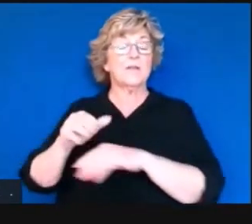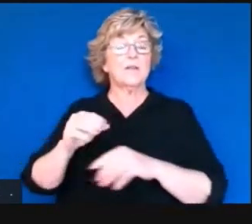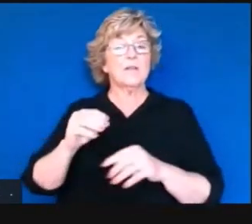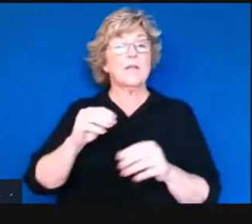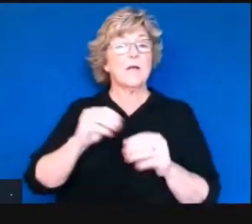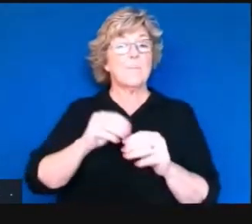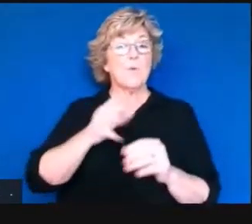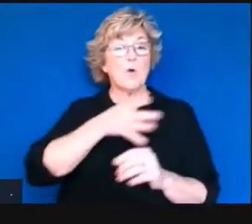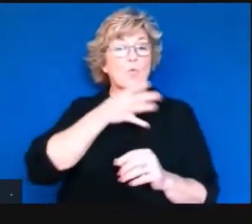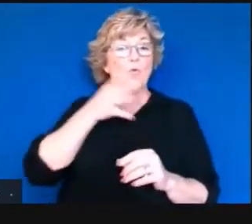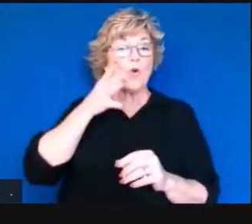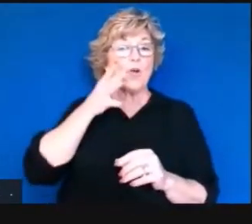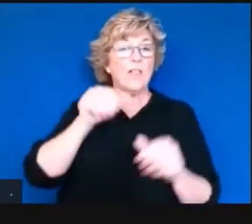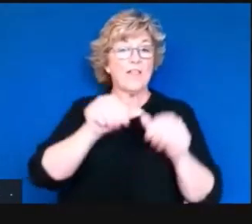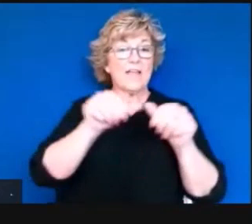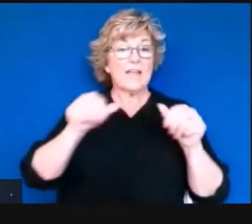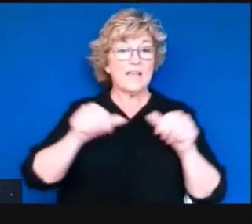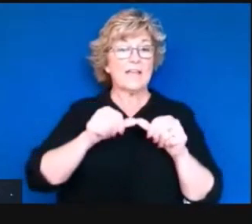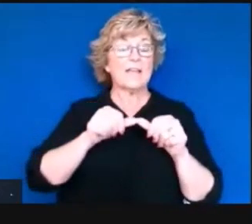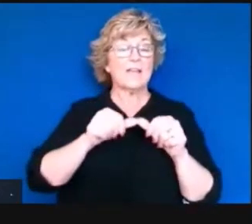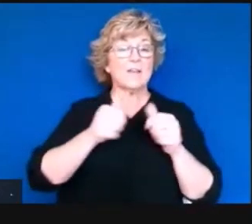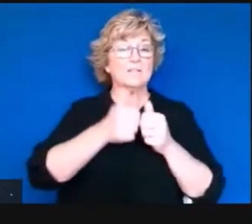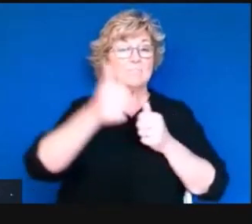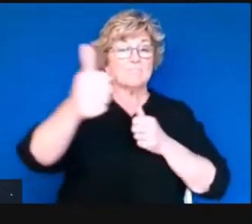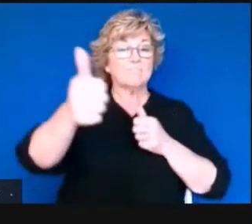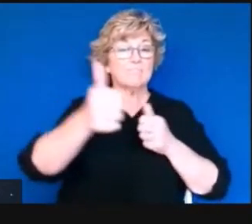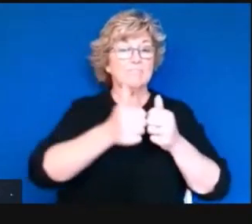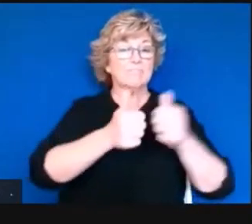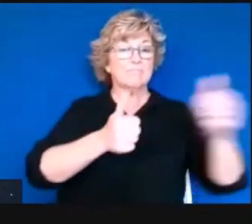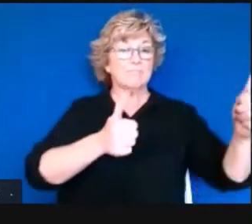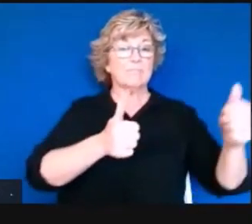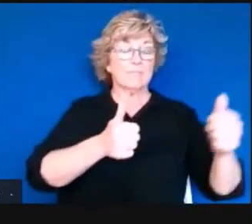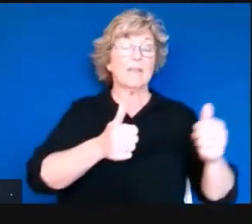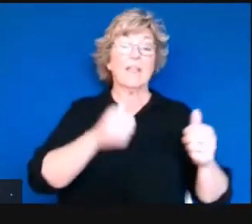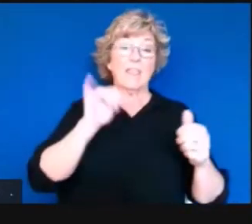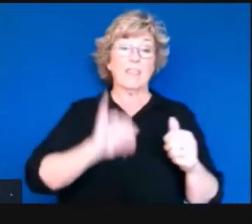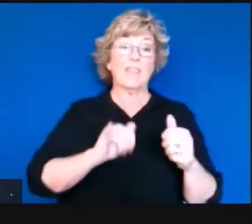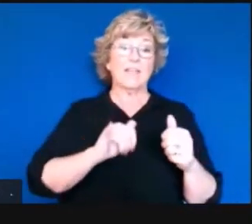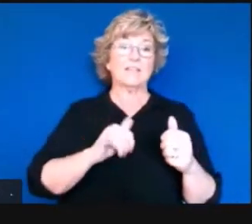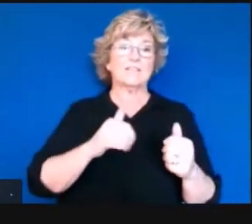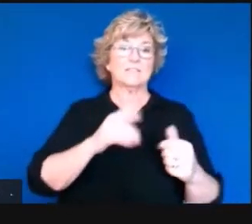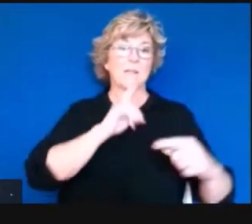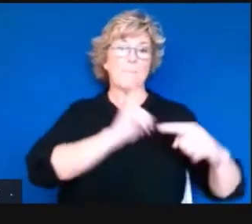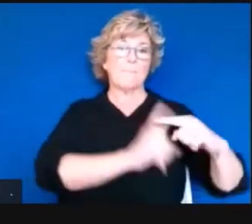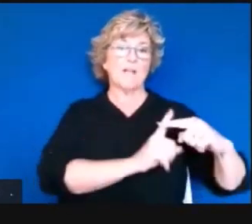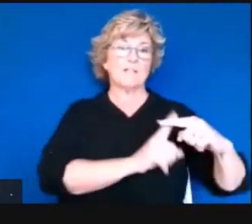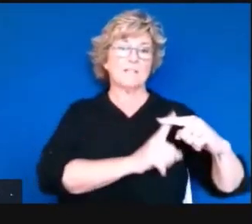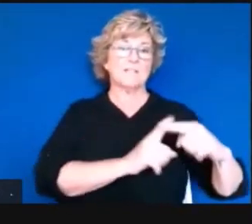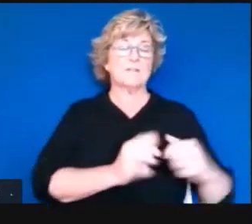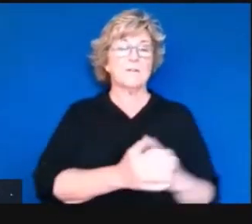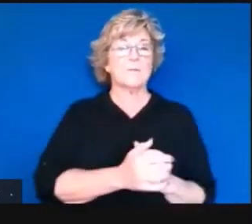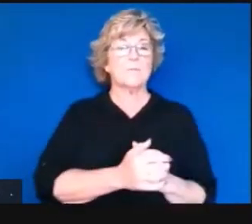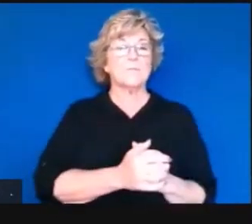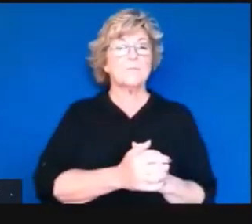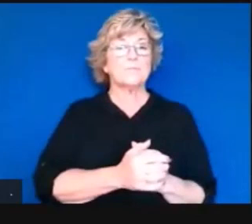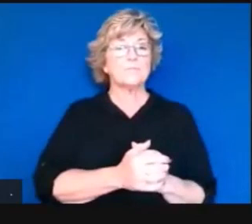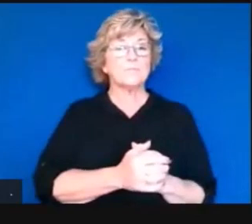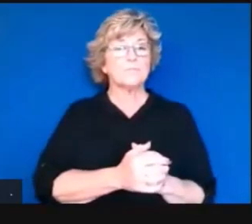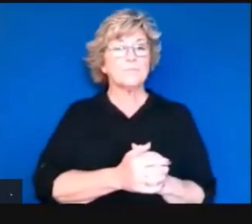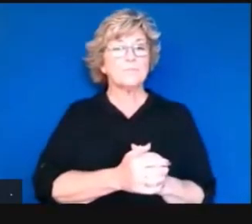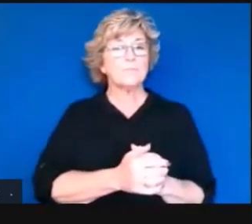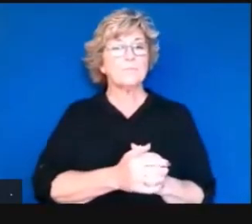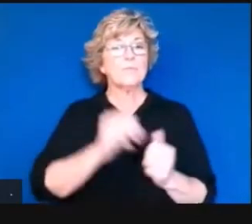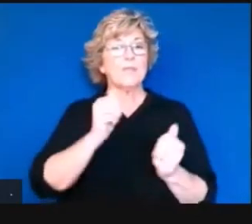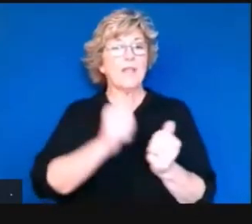parts of the state that are more remote. And that is indeed encouraging. There's also some other advantages in terms of the doses in each